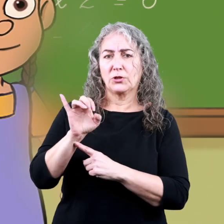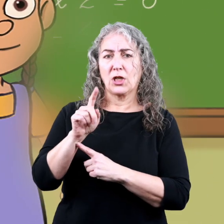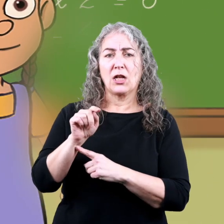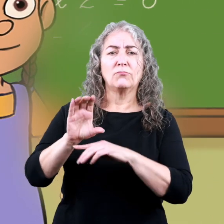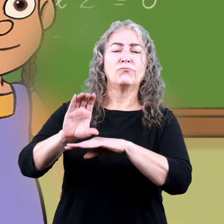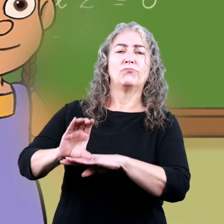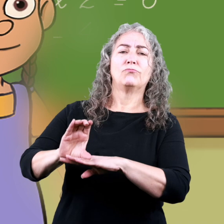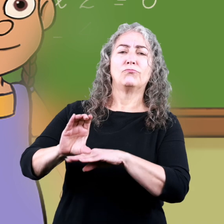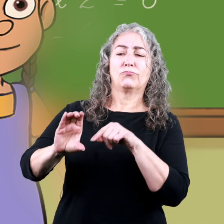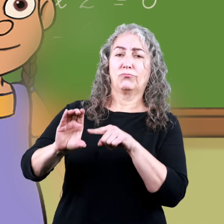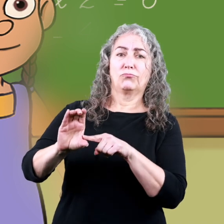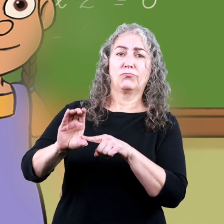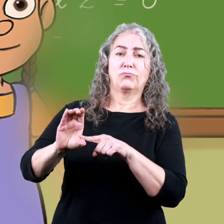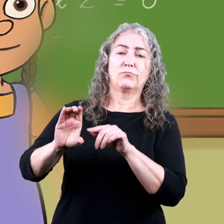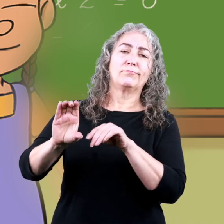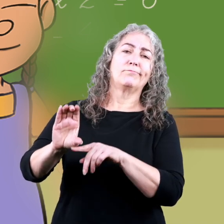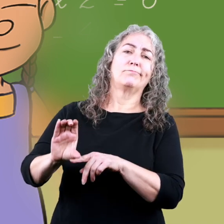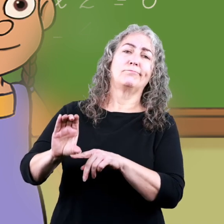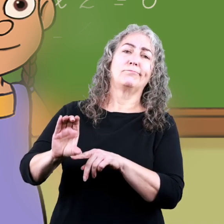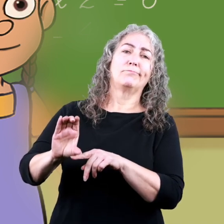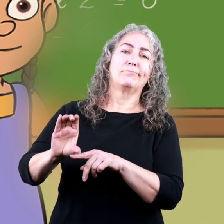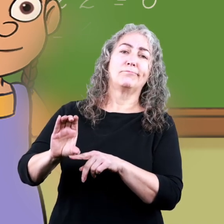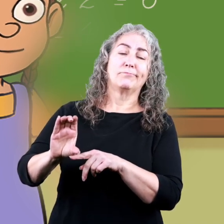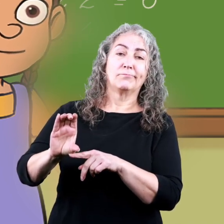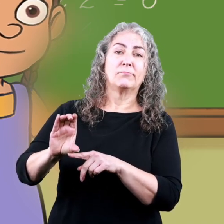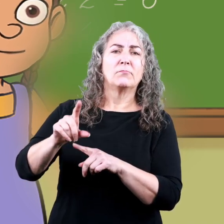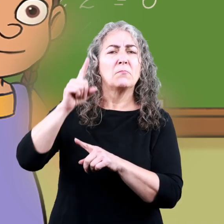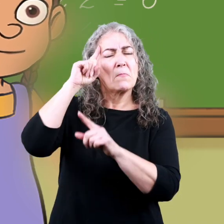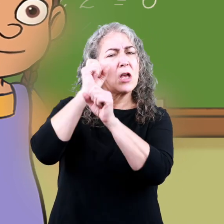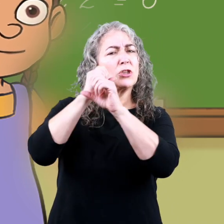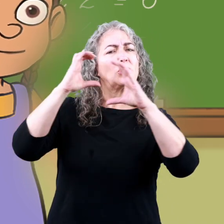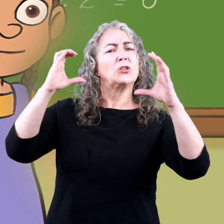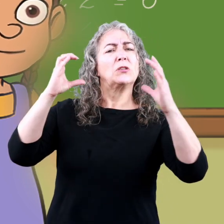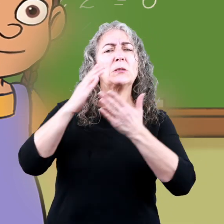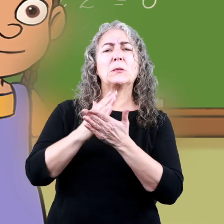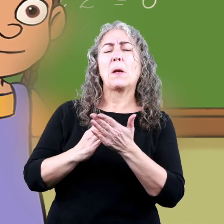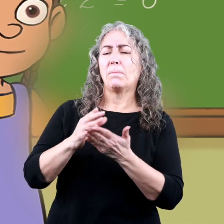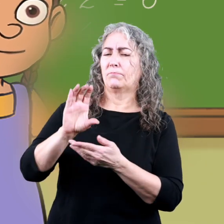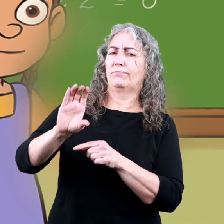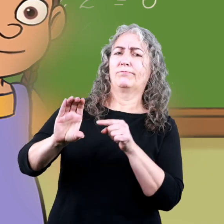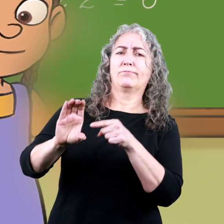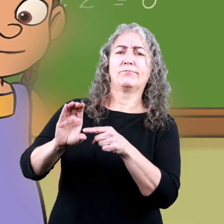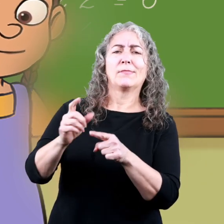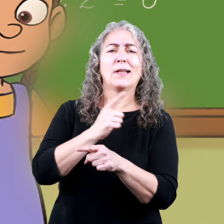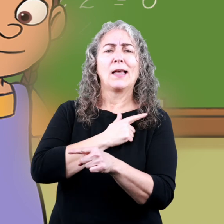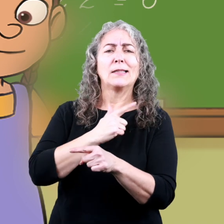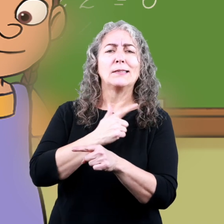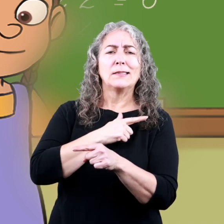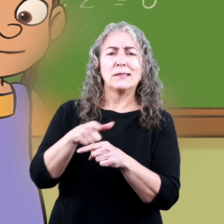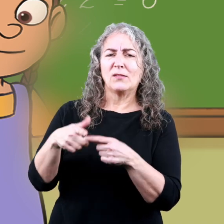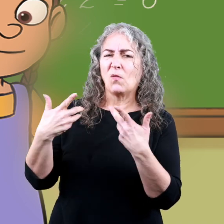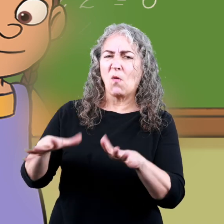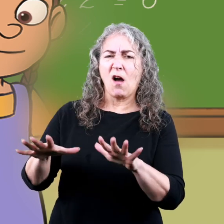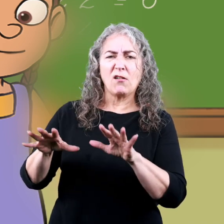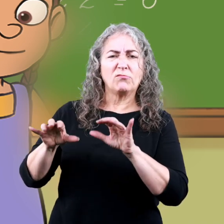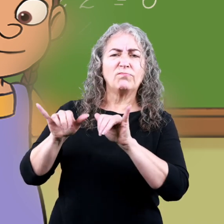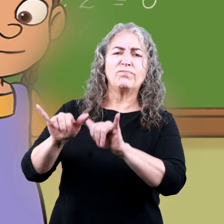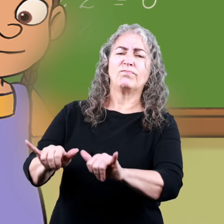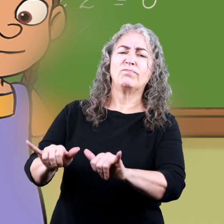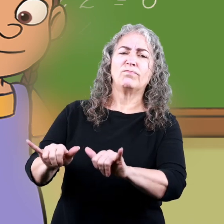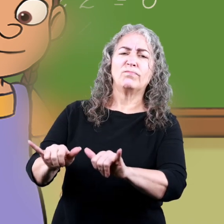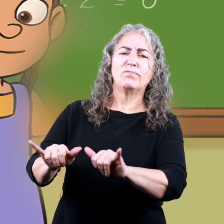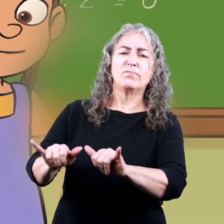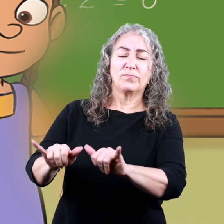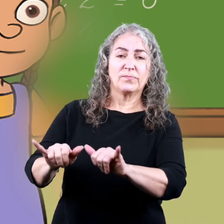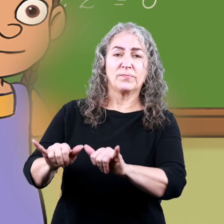object at rest remains at rest. Imagine that some objects are lazy and they really want to keep